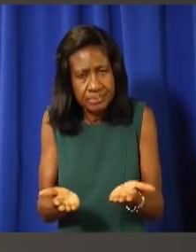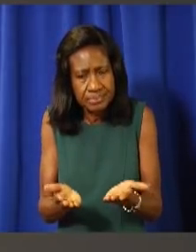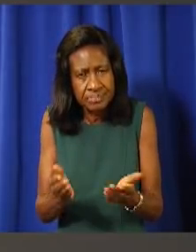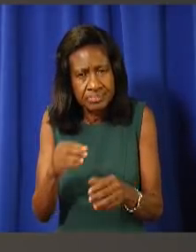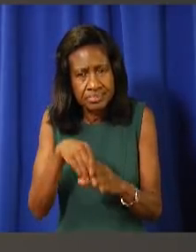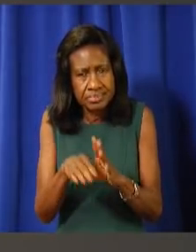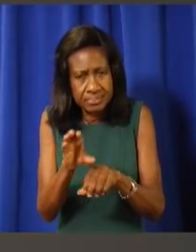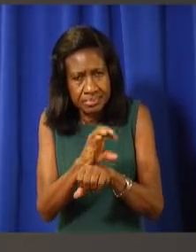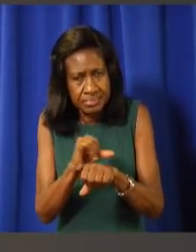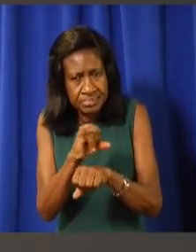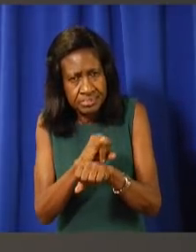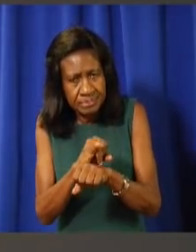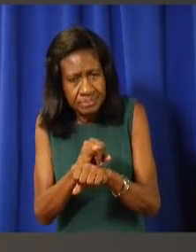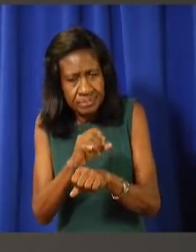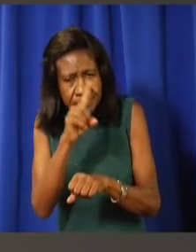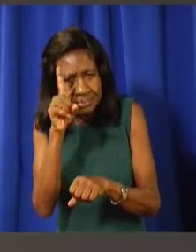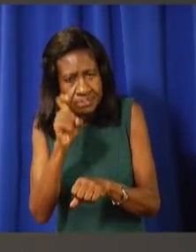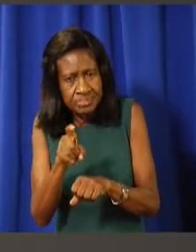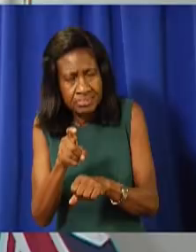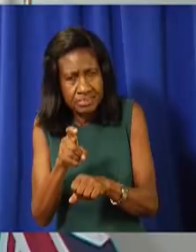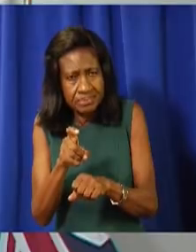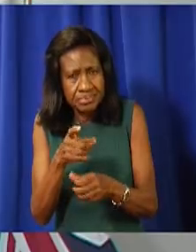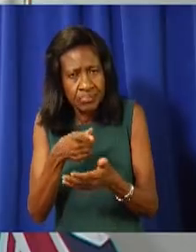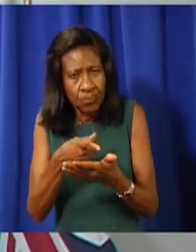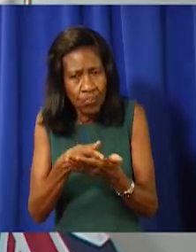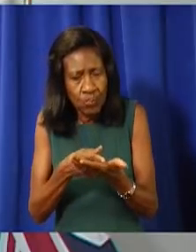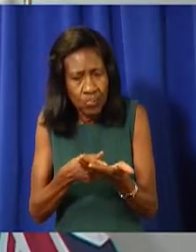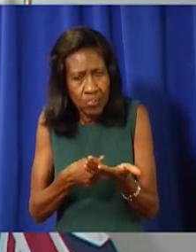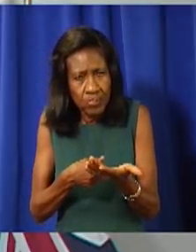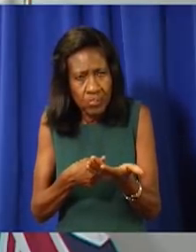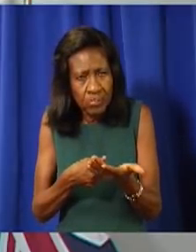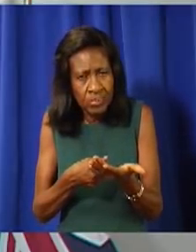need to not go ahead with the October date?